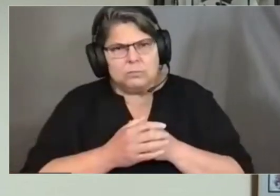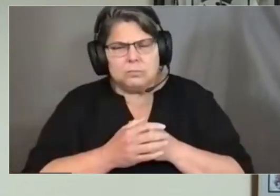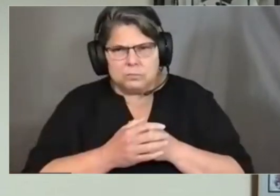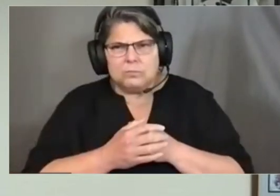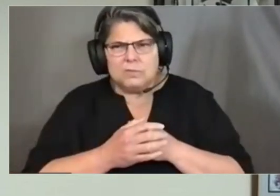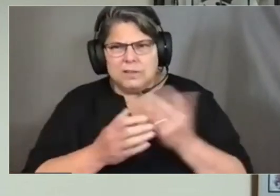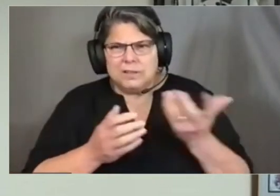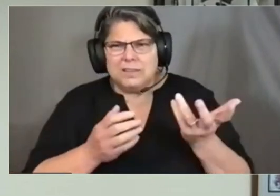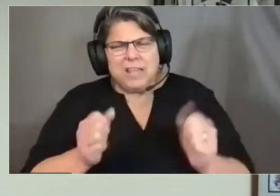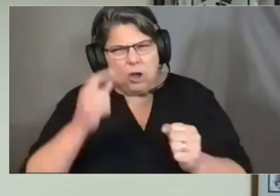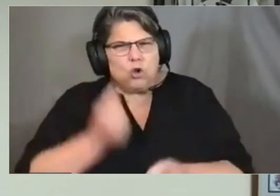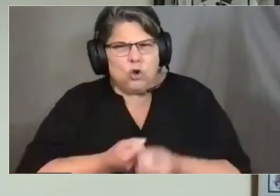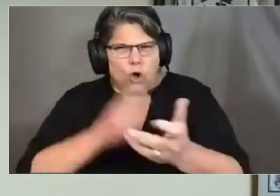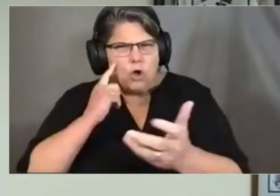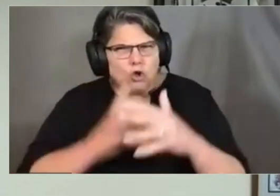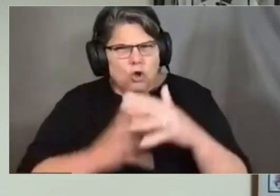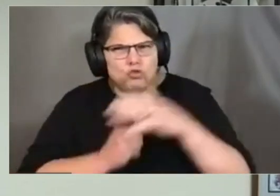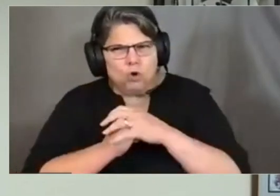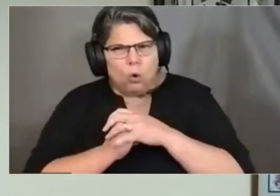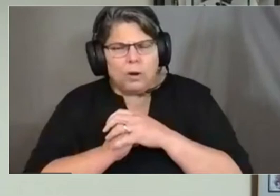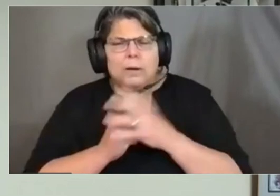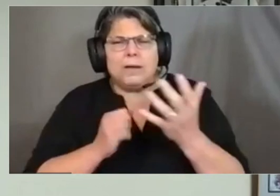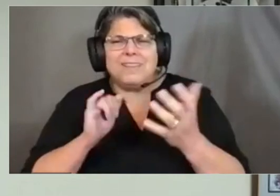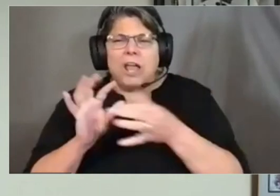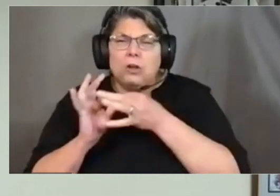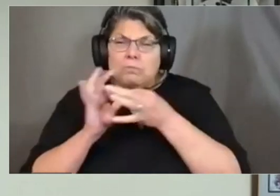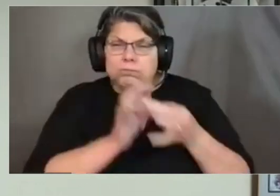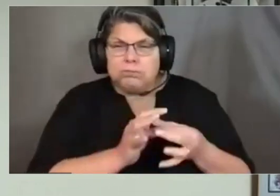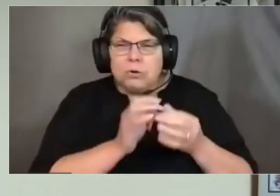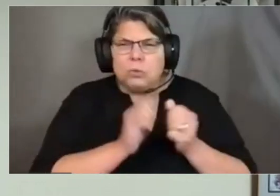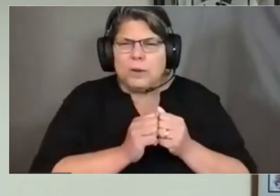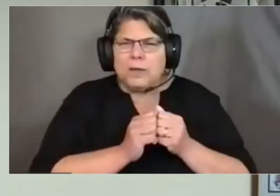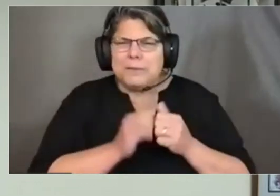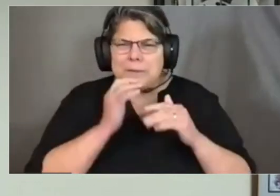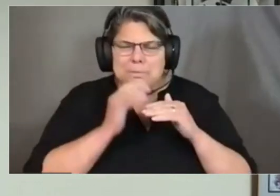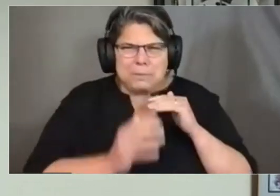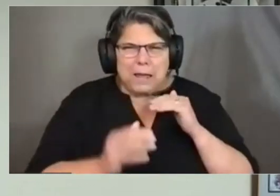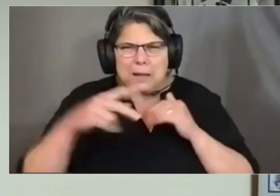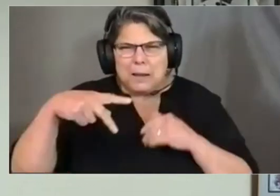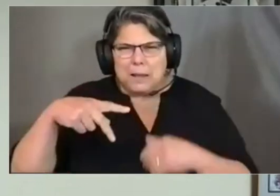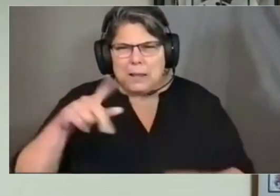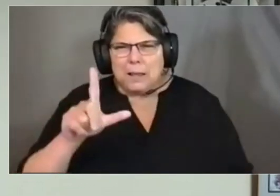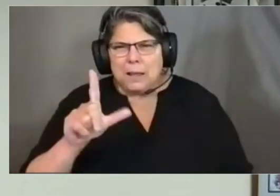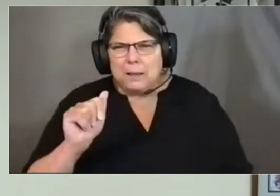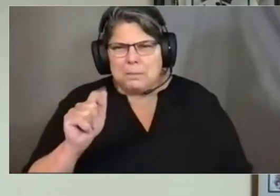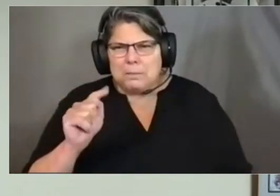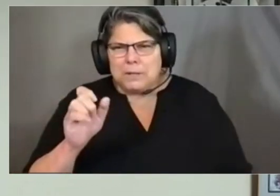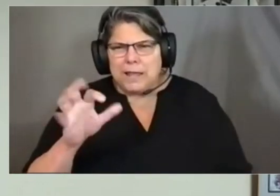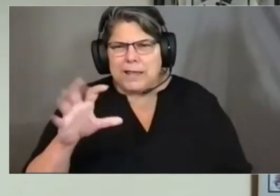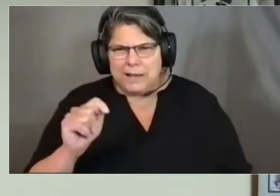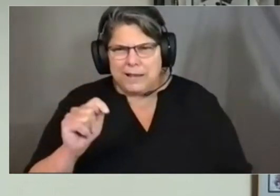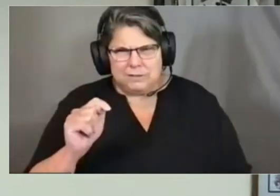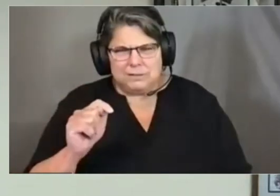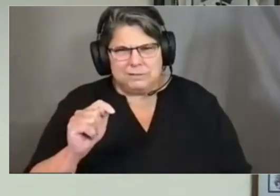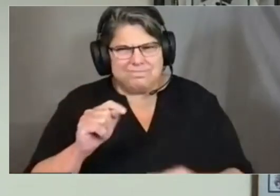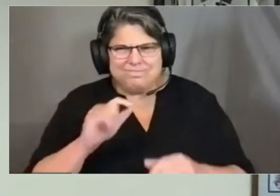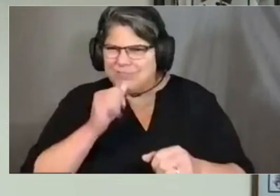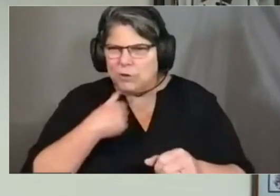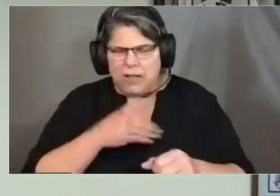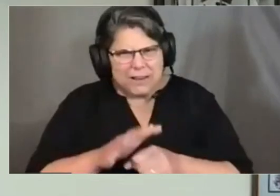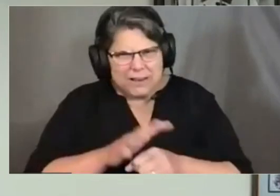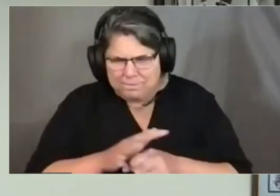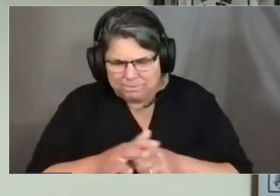It is associated and probably caused by a platelet deficiency, thrombotic thrombocytopenic purpura